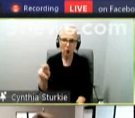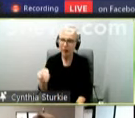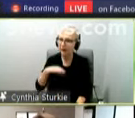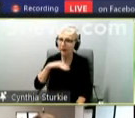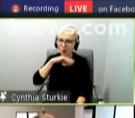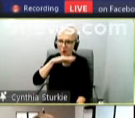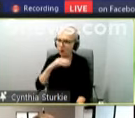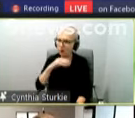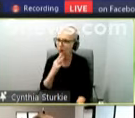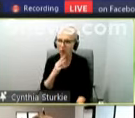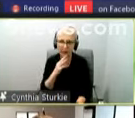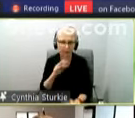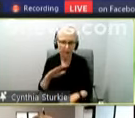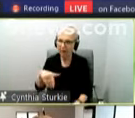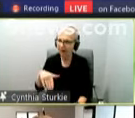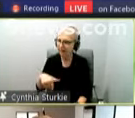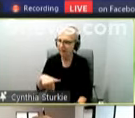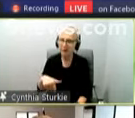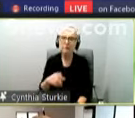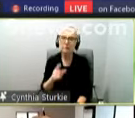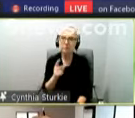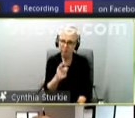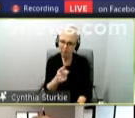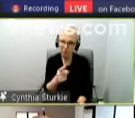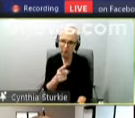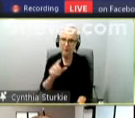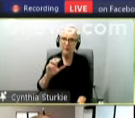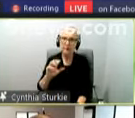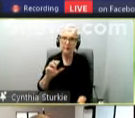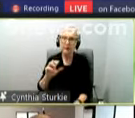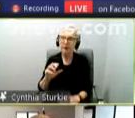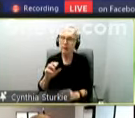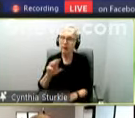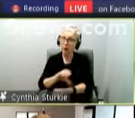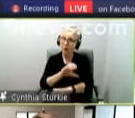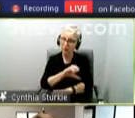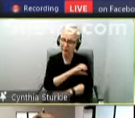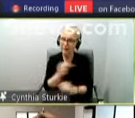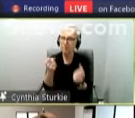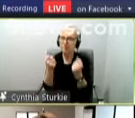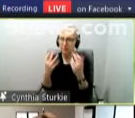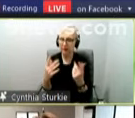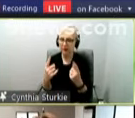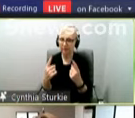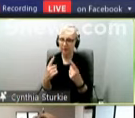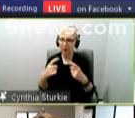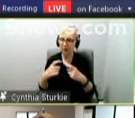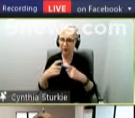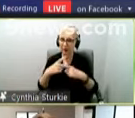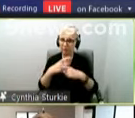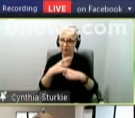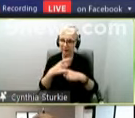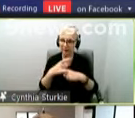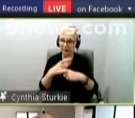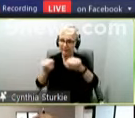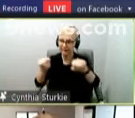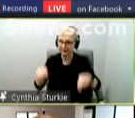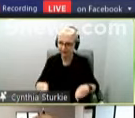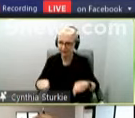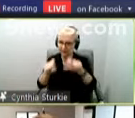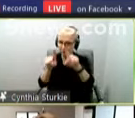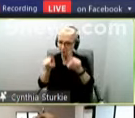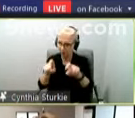The whole genome sequencing. Colorado has multiple sophisticated monitoring programs set up to detect the presence of variants in the state.